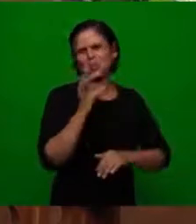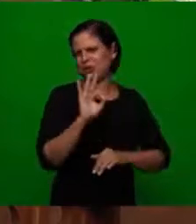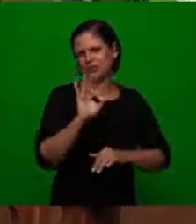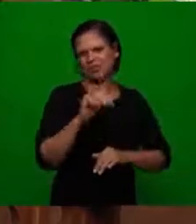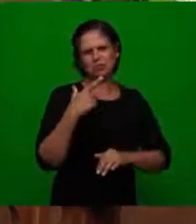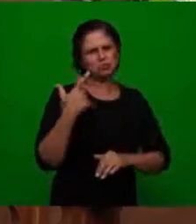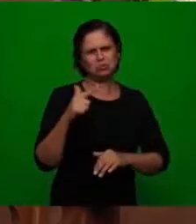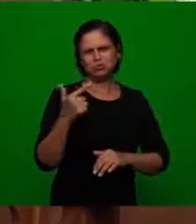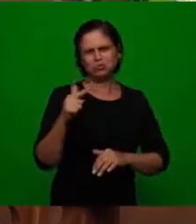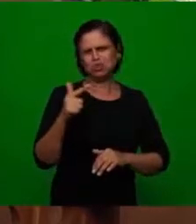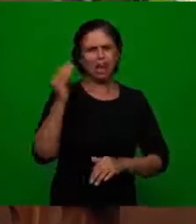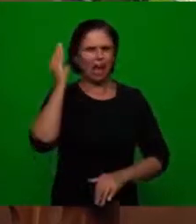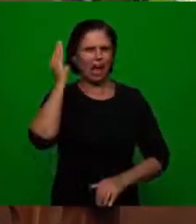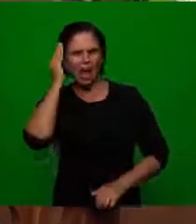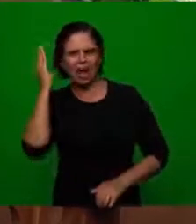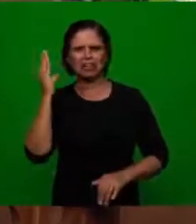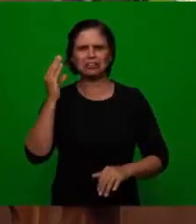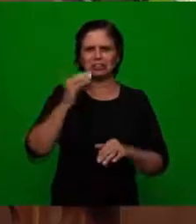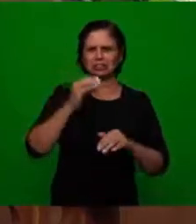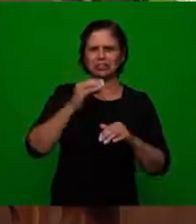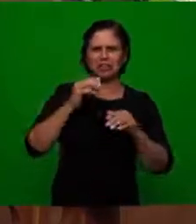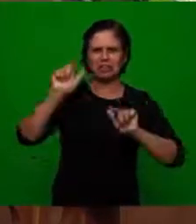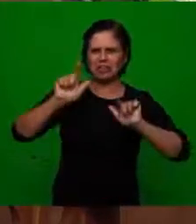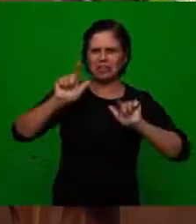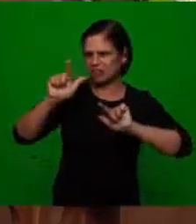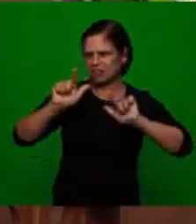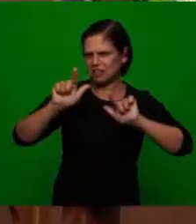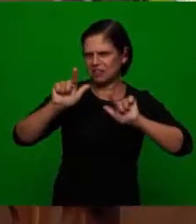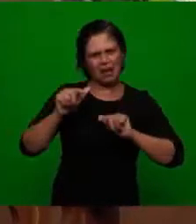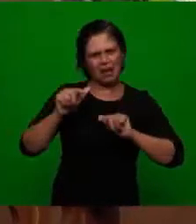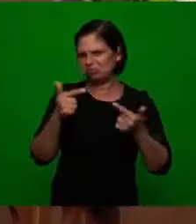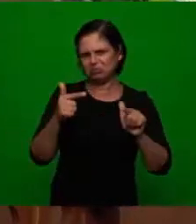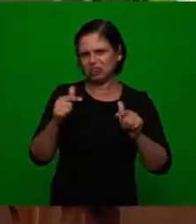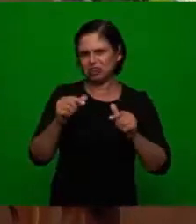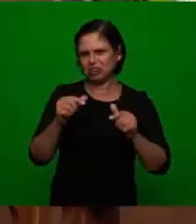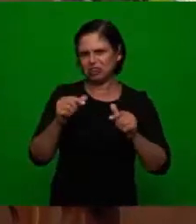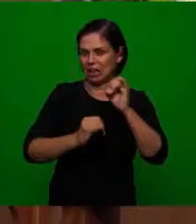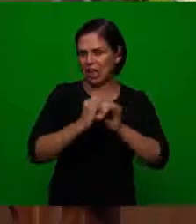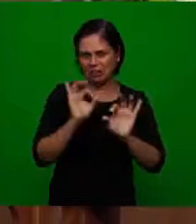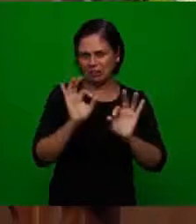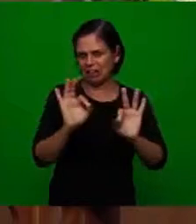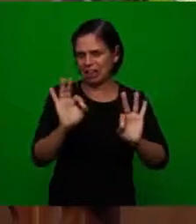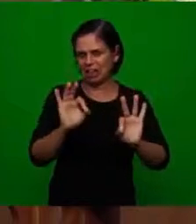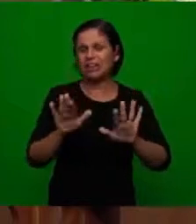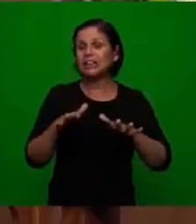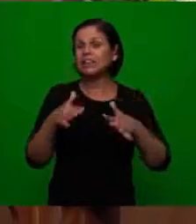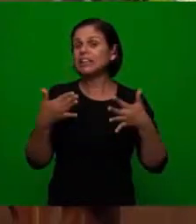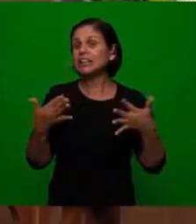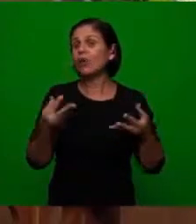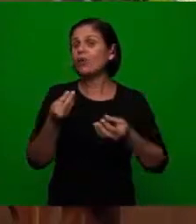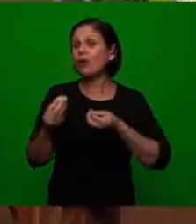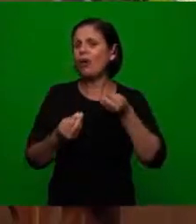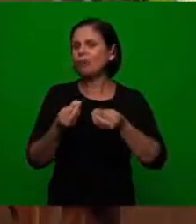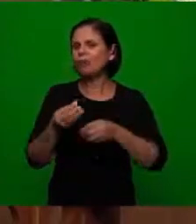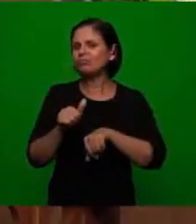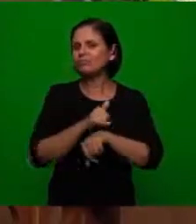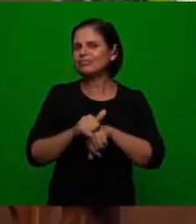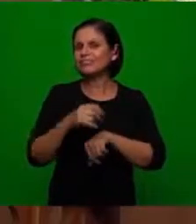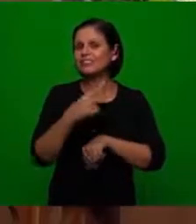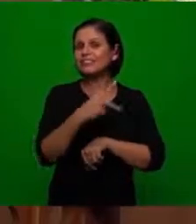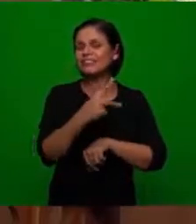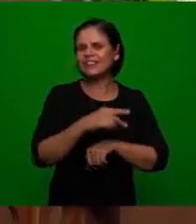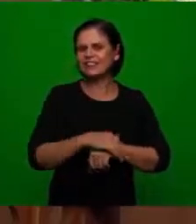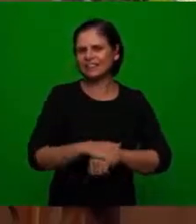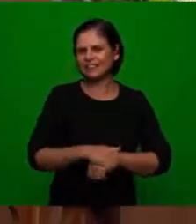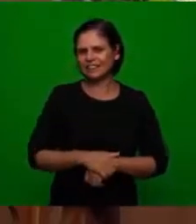all the means of communication practically they didn't exist so so what did they do